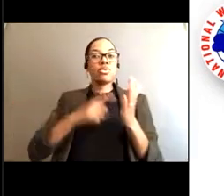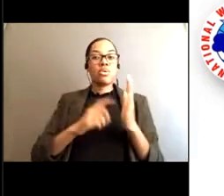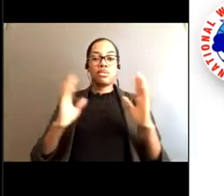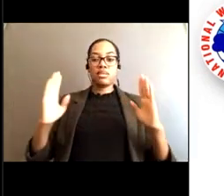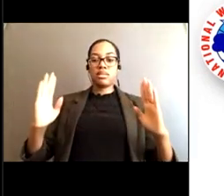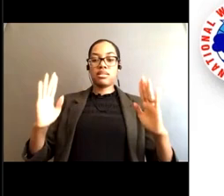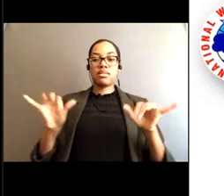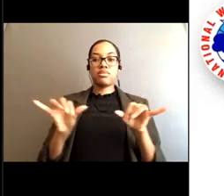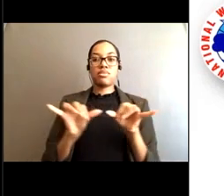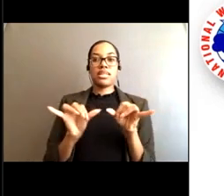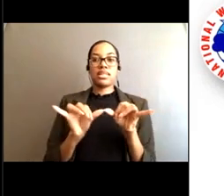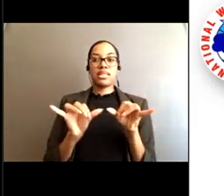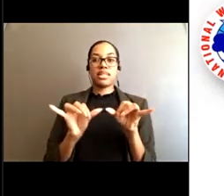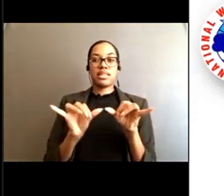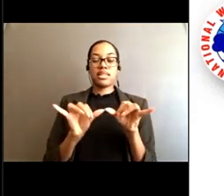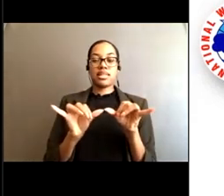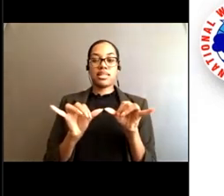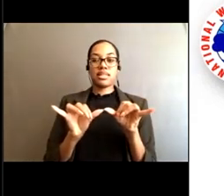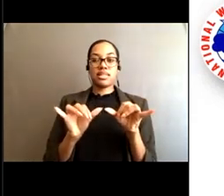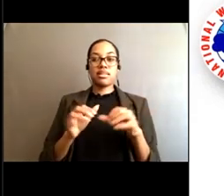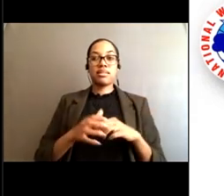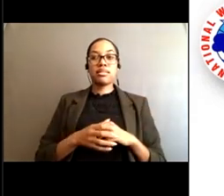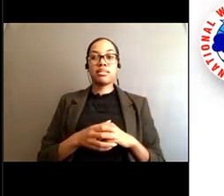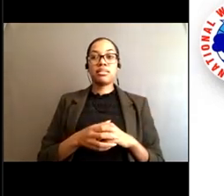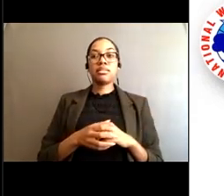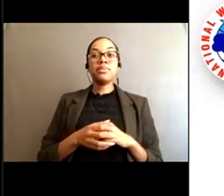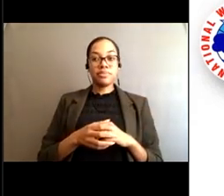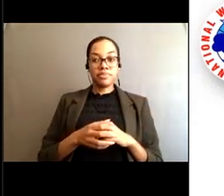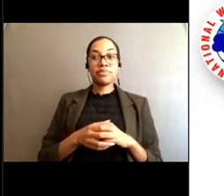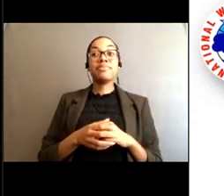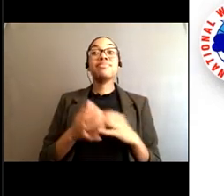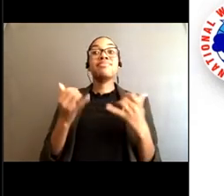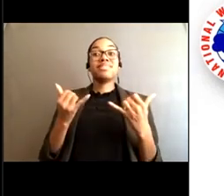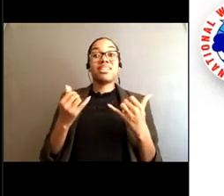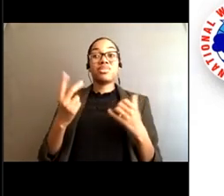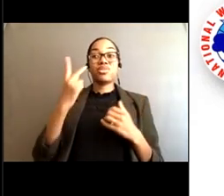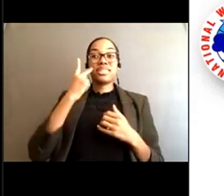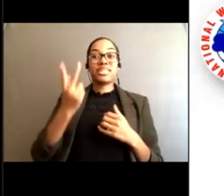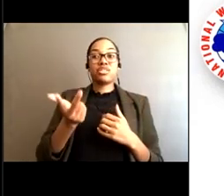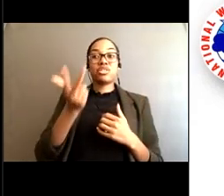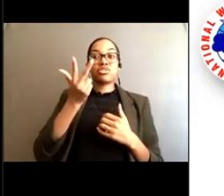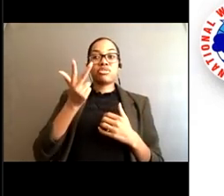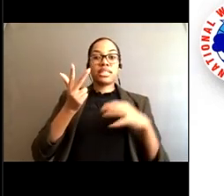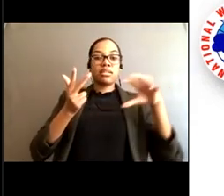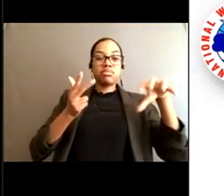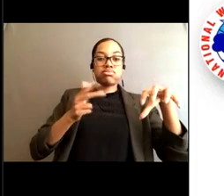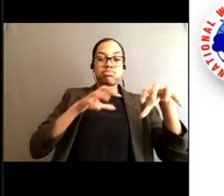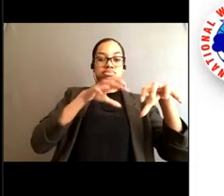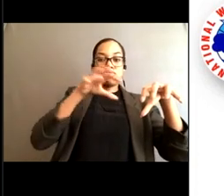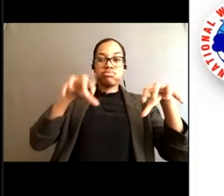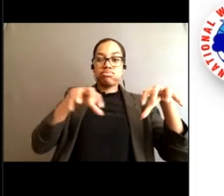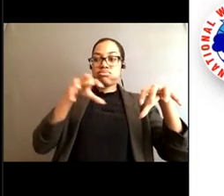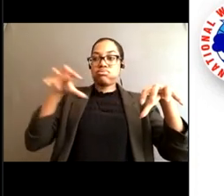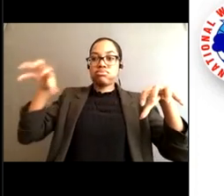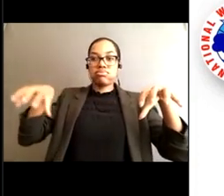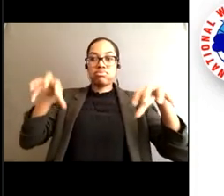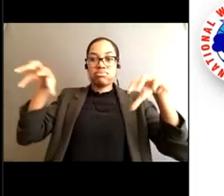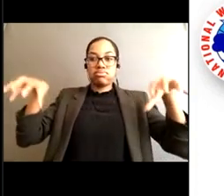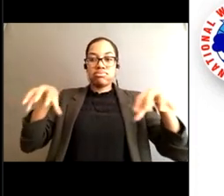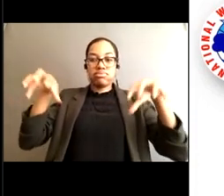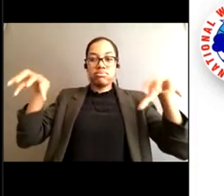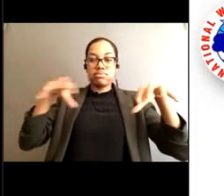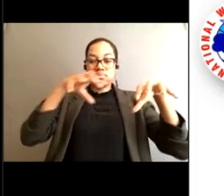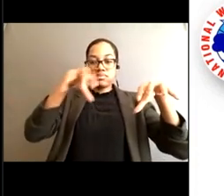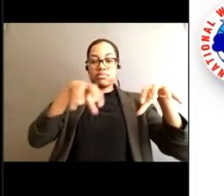like. But you see where there's bubbles, where the foam kind of bubbles out, right where those yellow